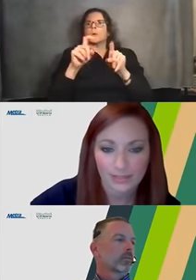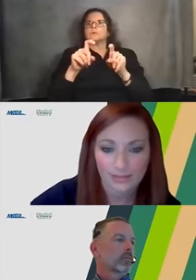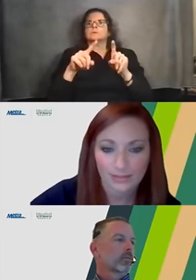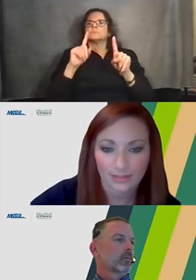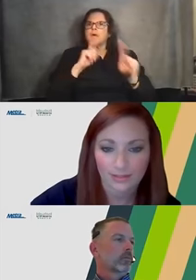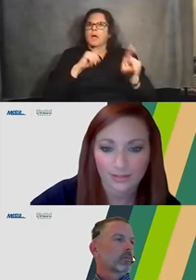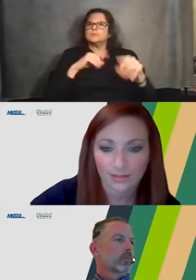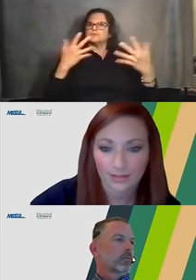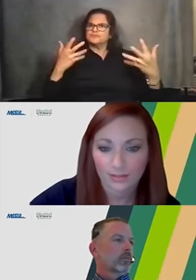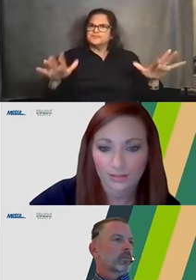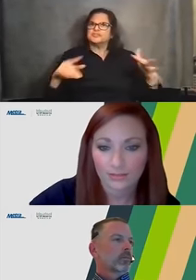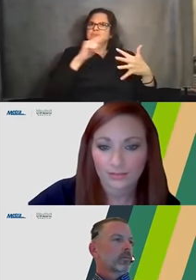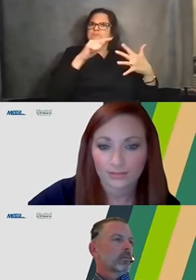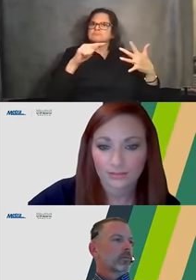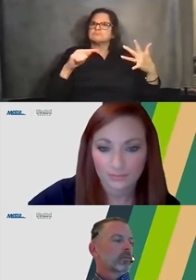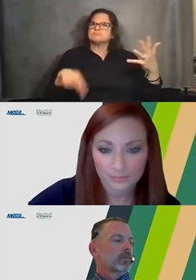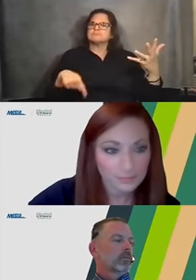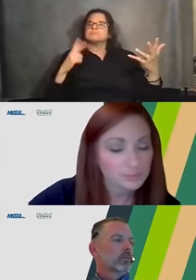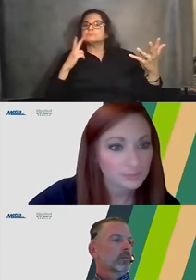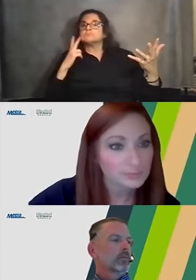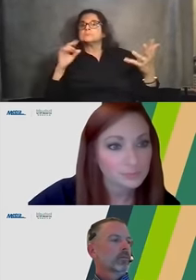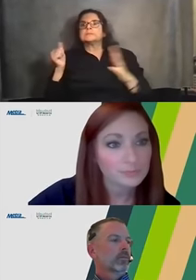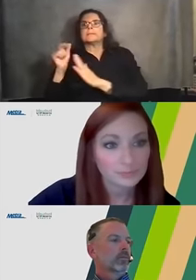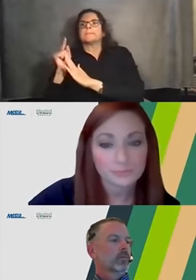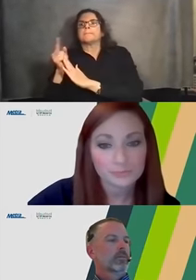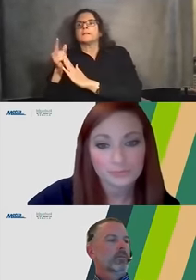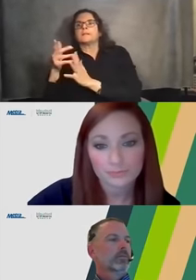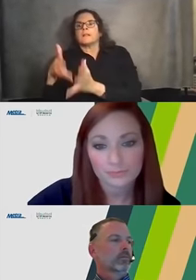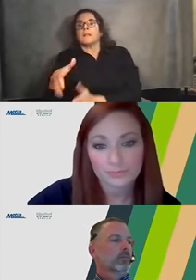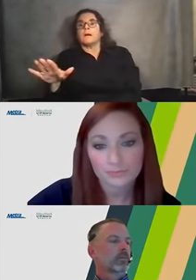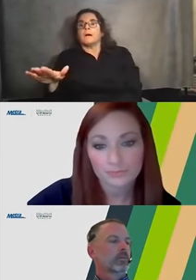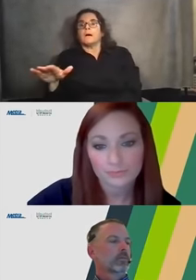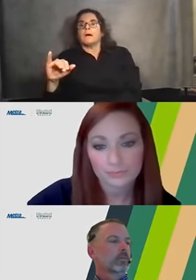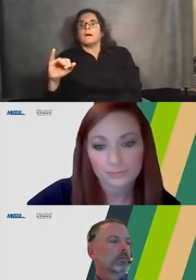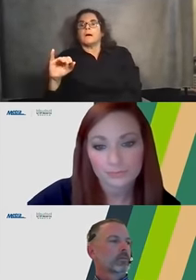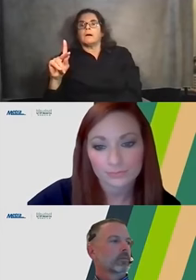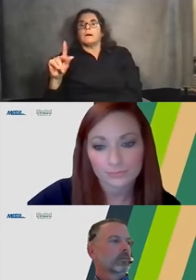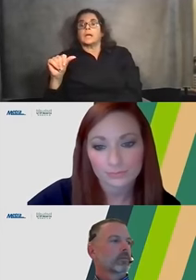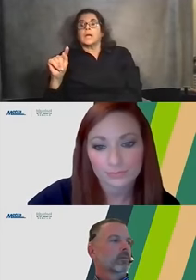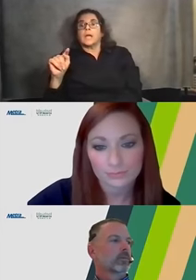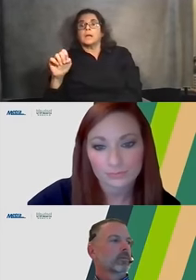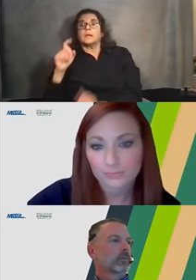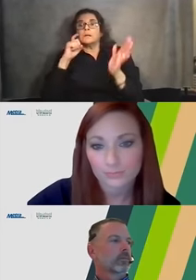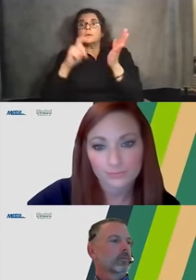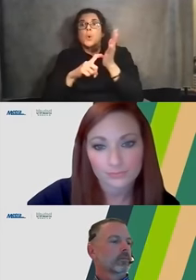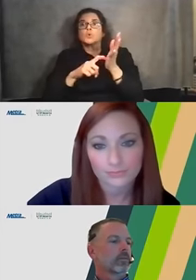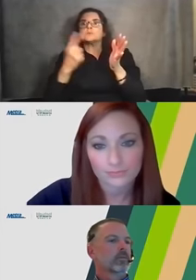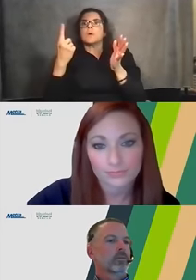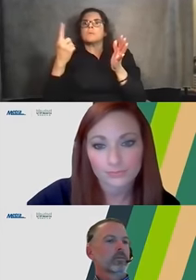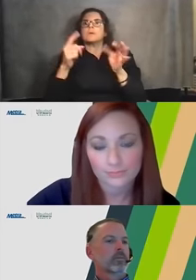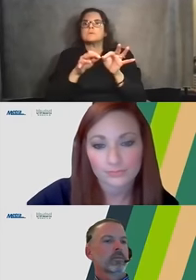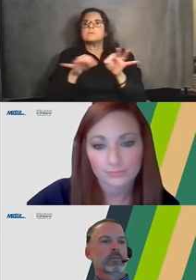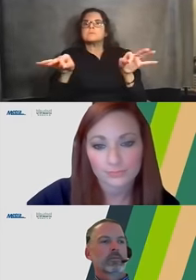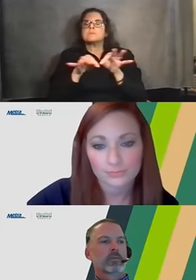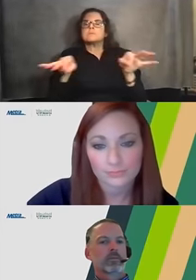I missed anything. So, Jamie, I saw a note about air pollution and air quality and whether we'll be having